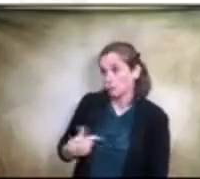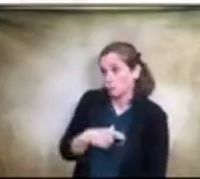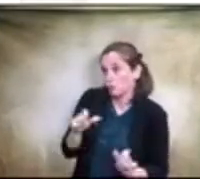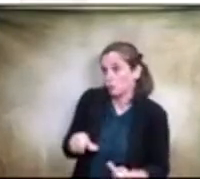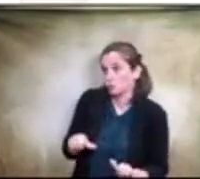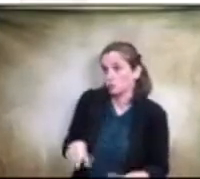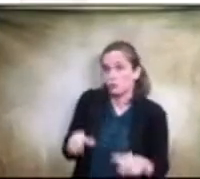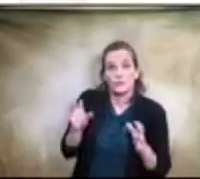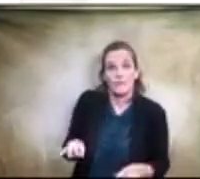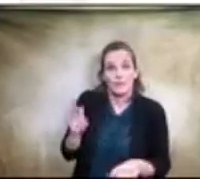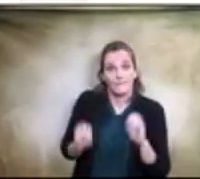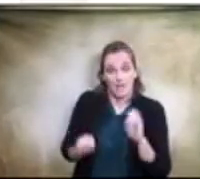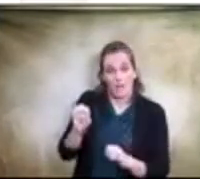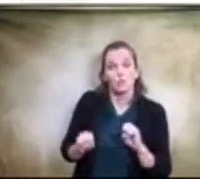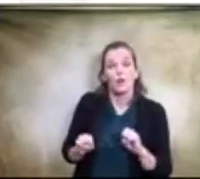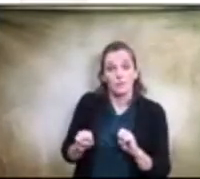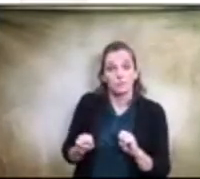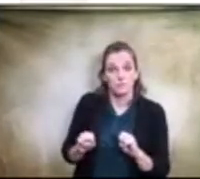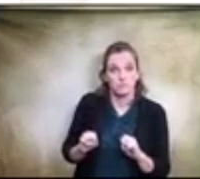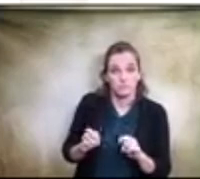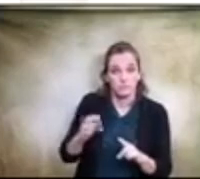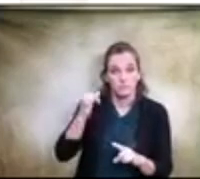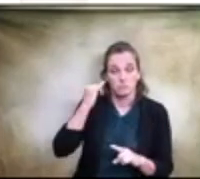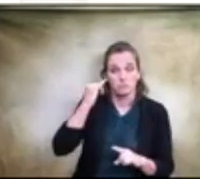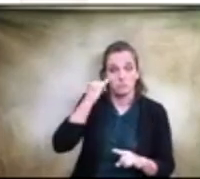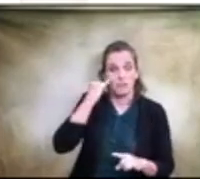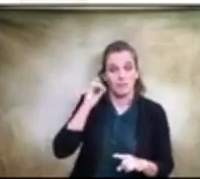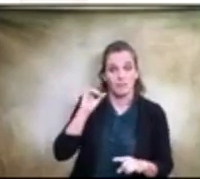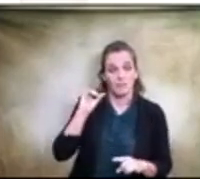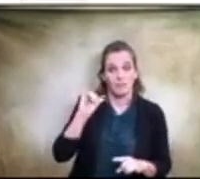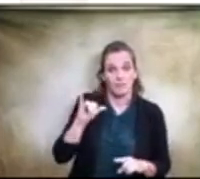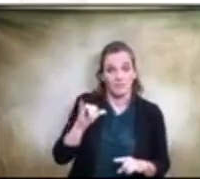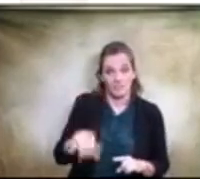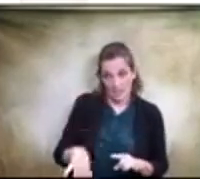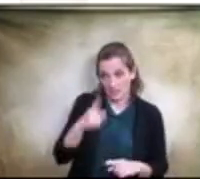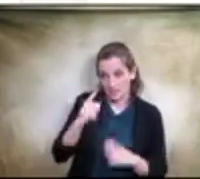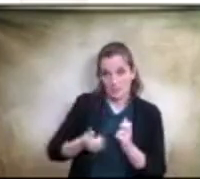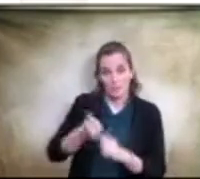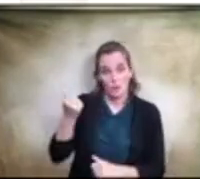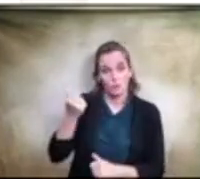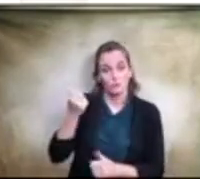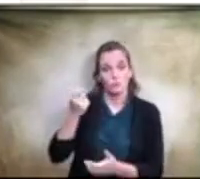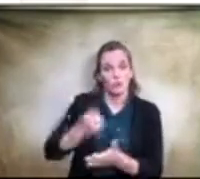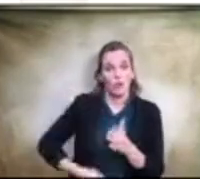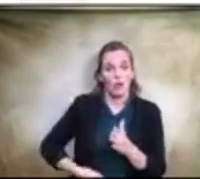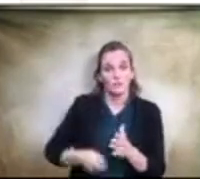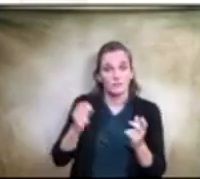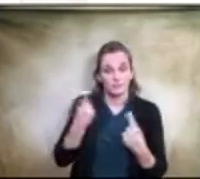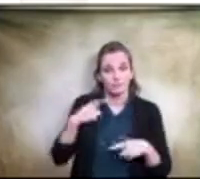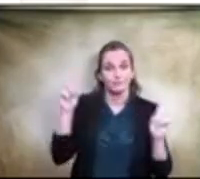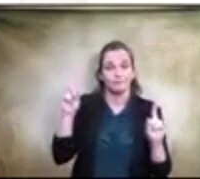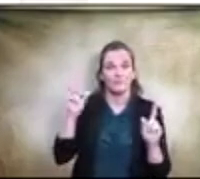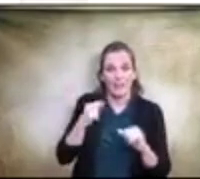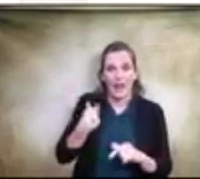fleet to see if if that is most cost effective um and that's something that that i can work with miss fields